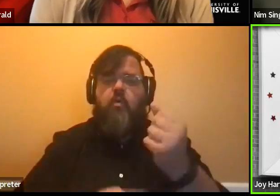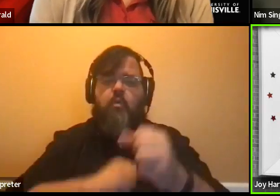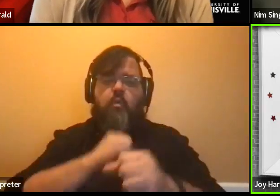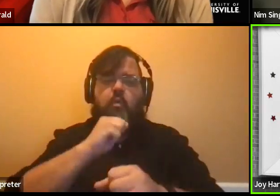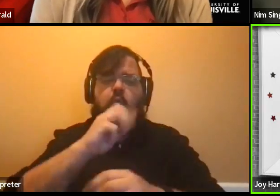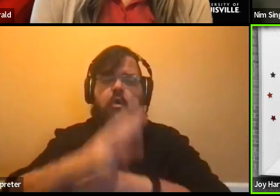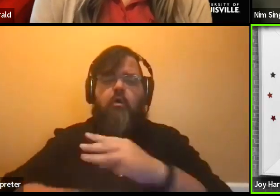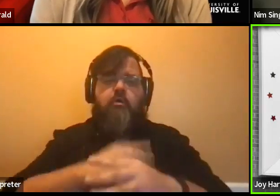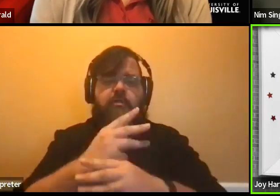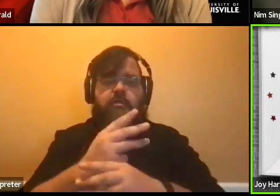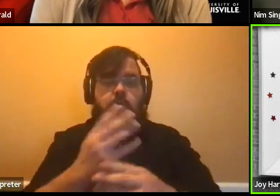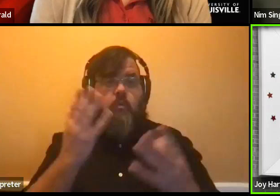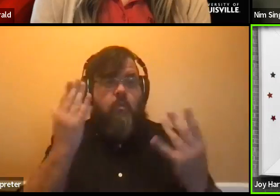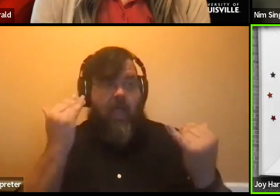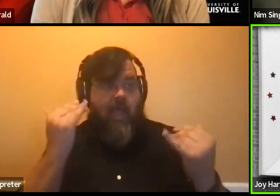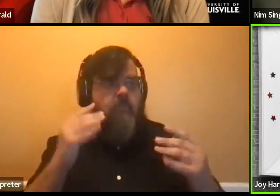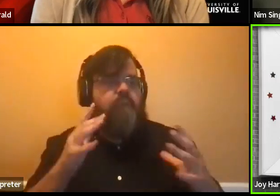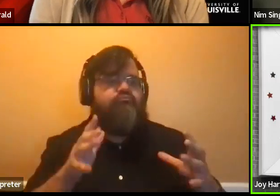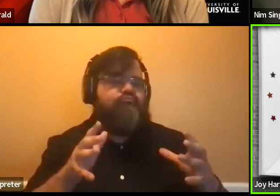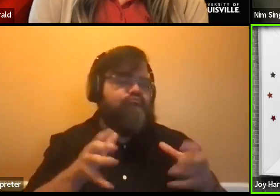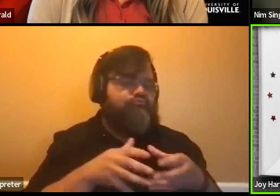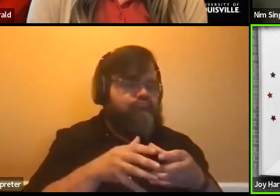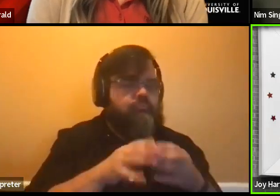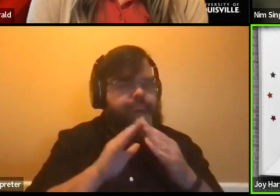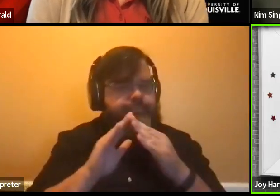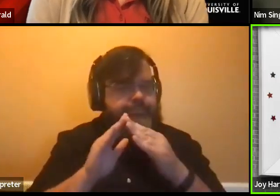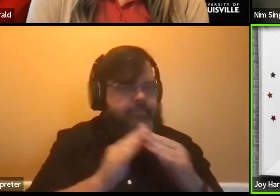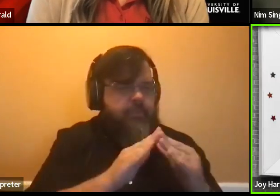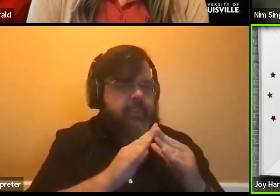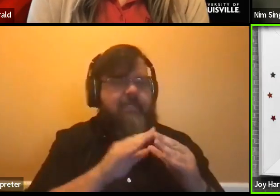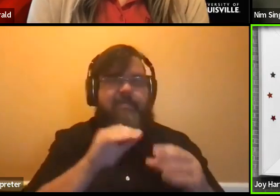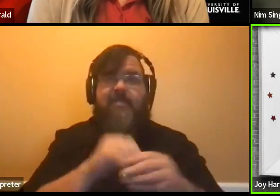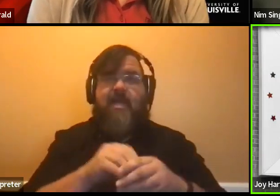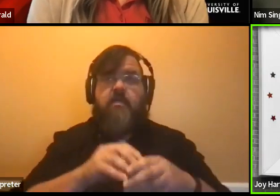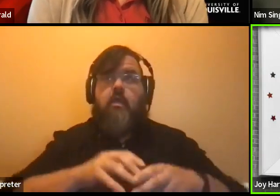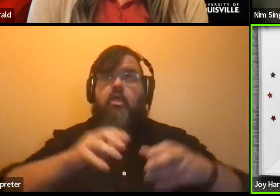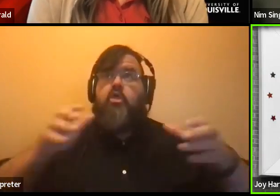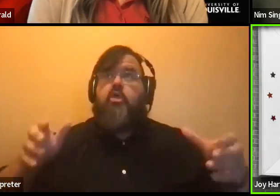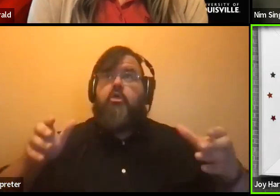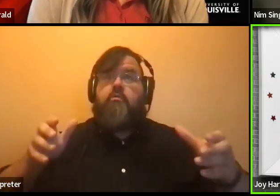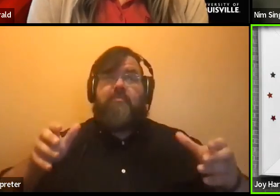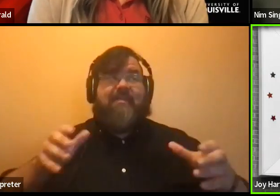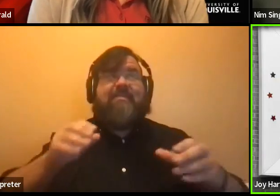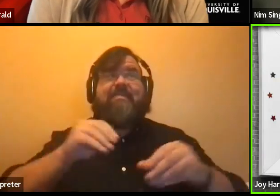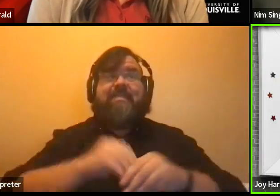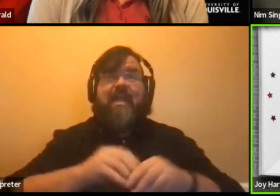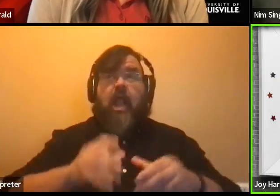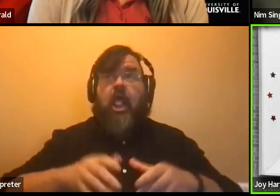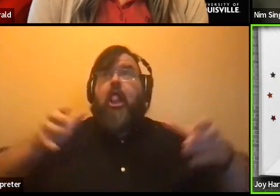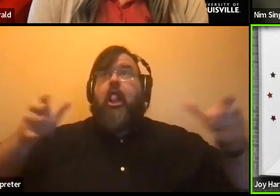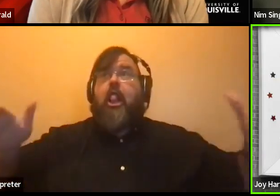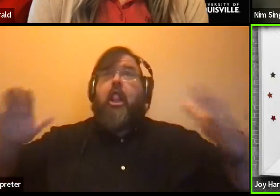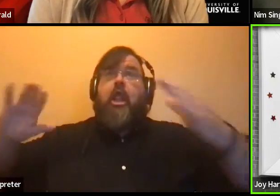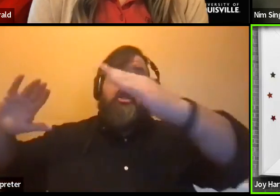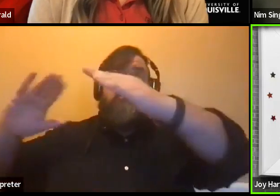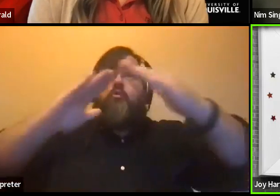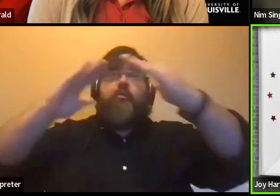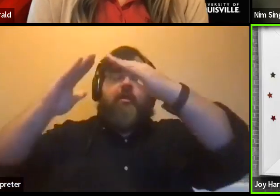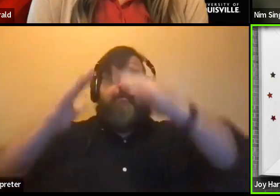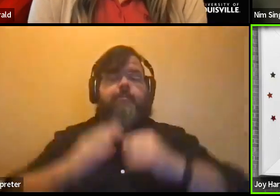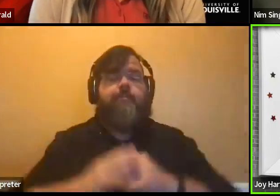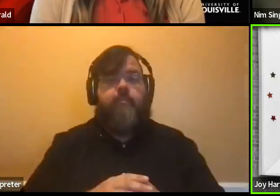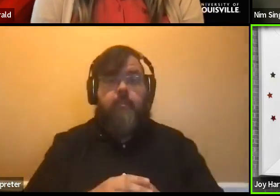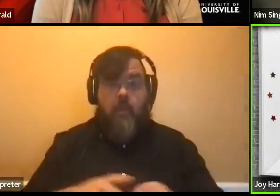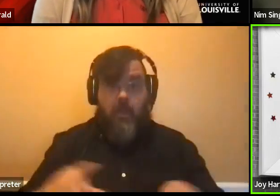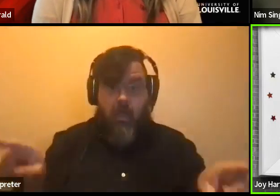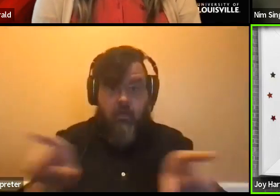engaged university in a very engaged metropolitan area. We also are a university